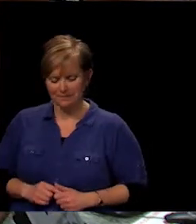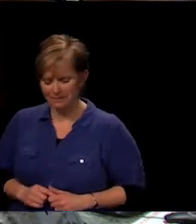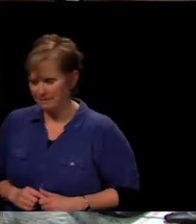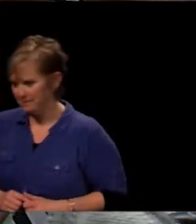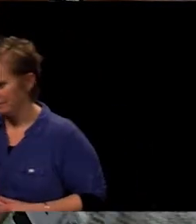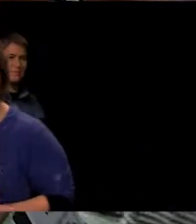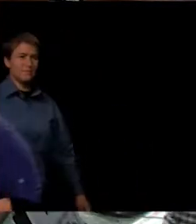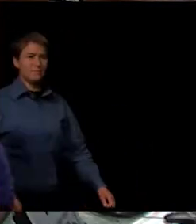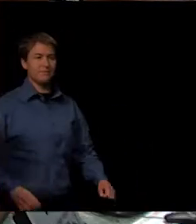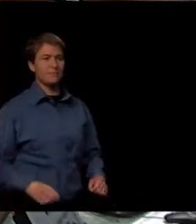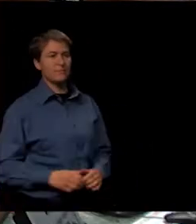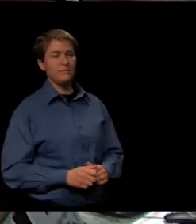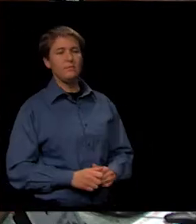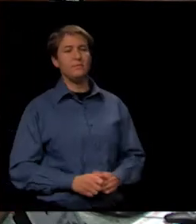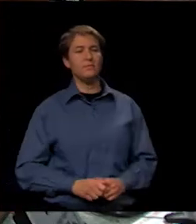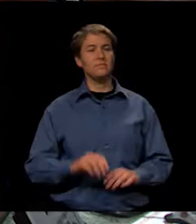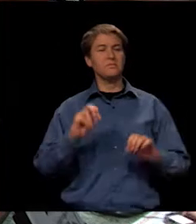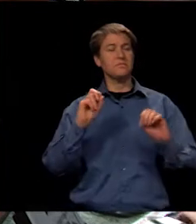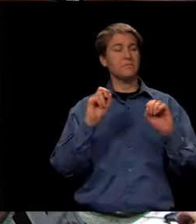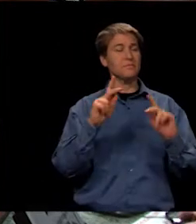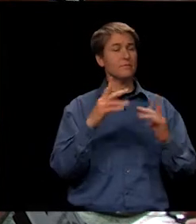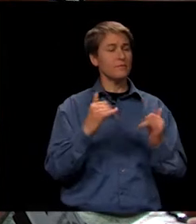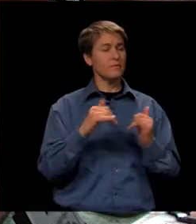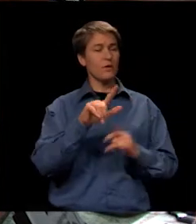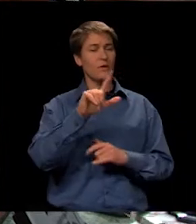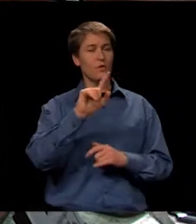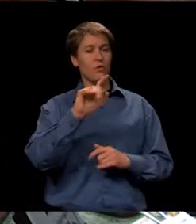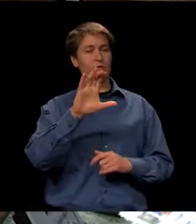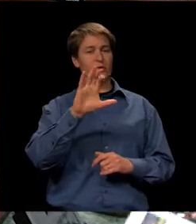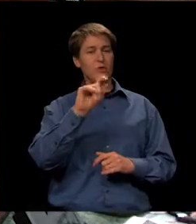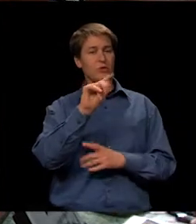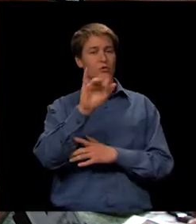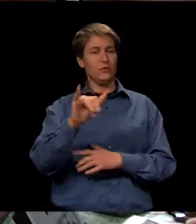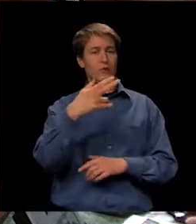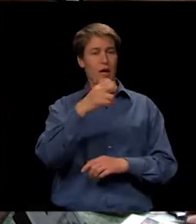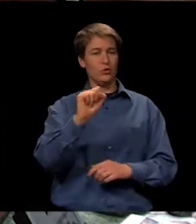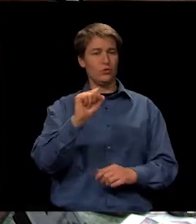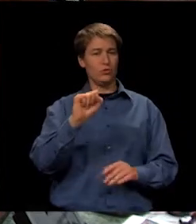All right. Next up on the agenda is the 21st Century High School expansion.